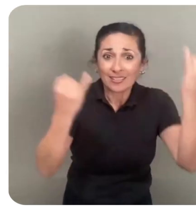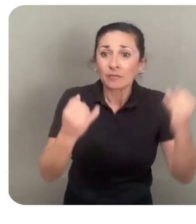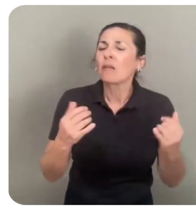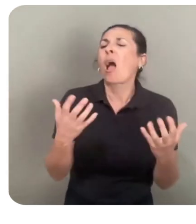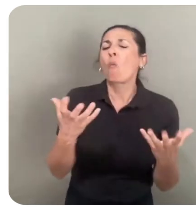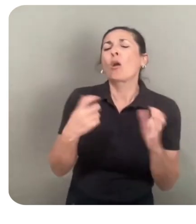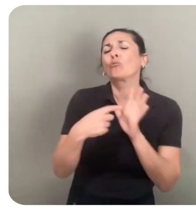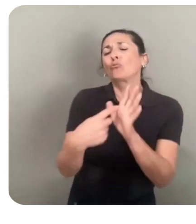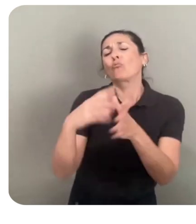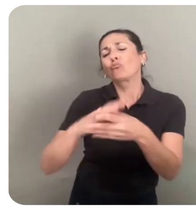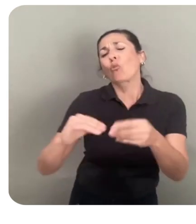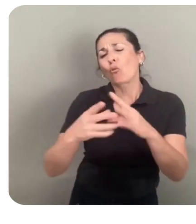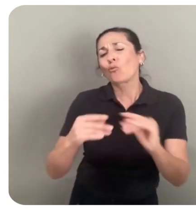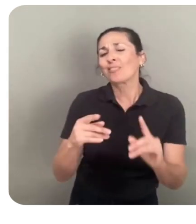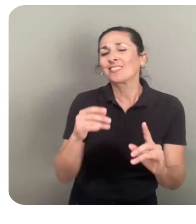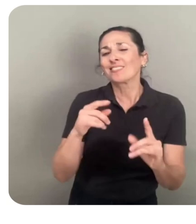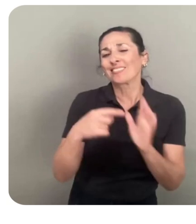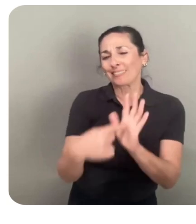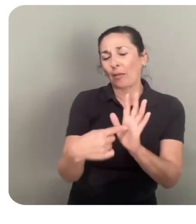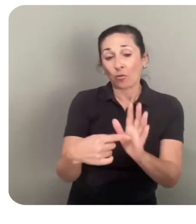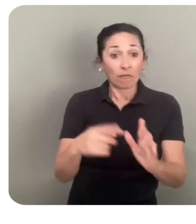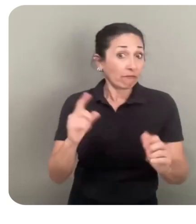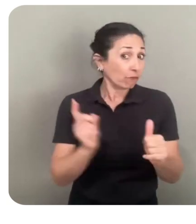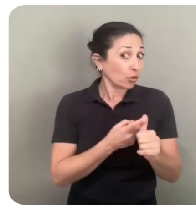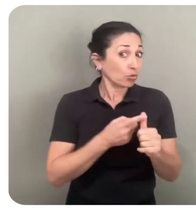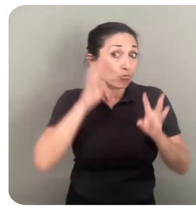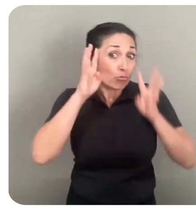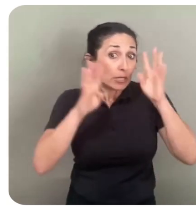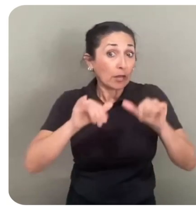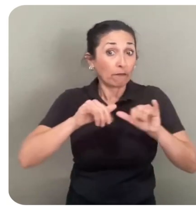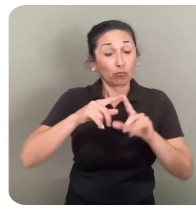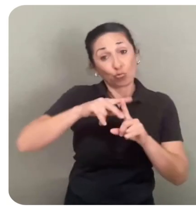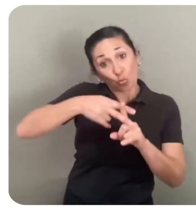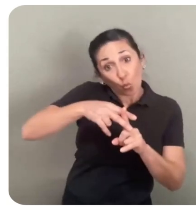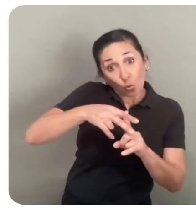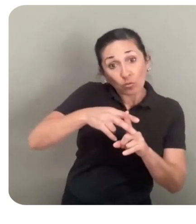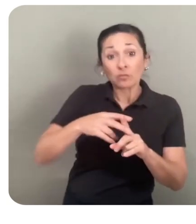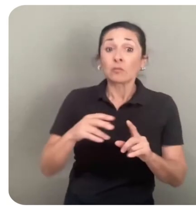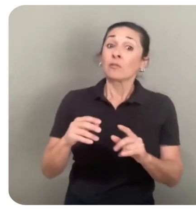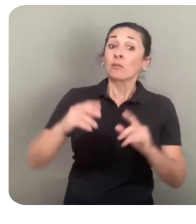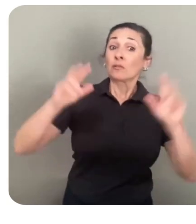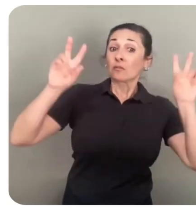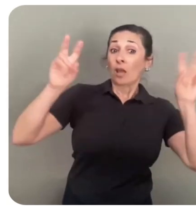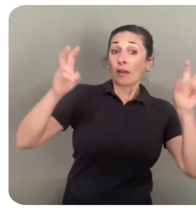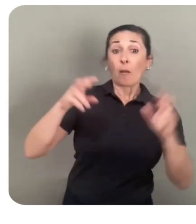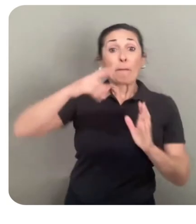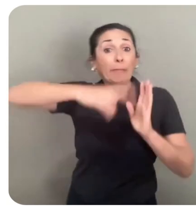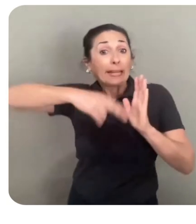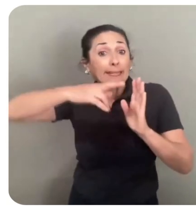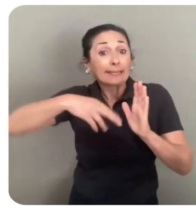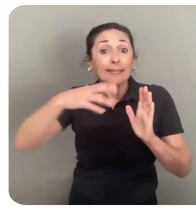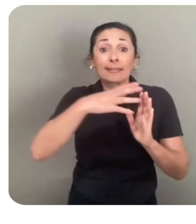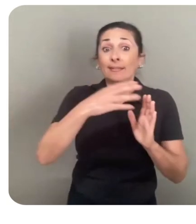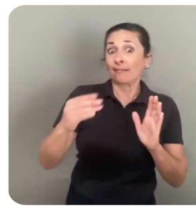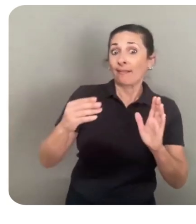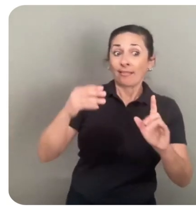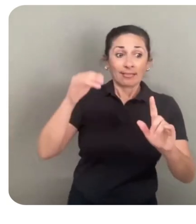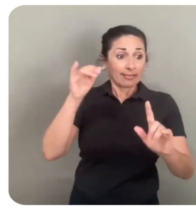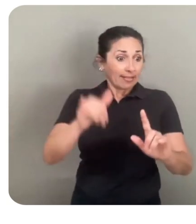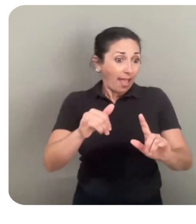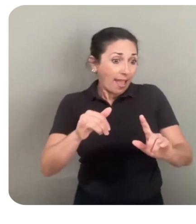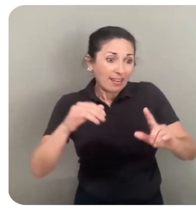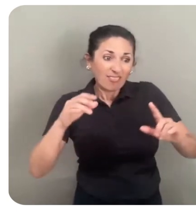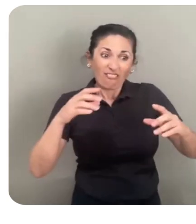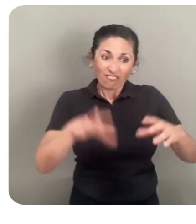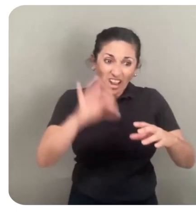momentum well. First, let's talk about creative tools. Titles like Painting VR and Vermillion are finding product market